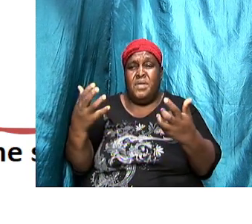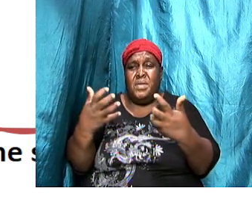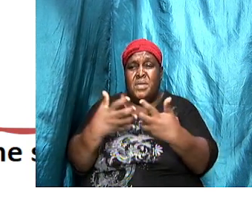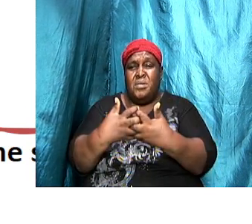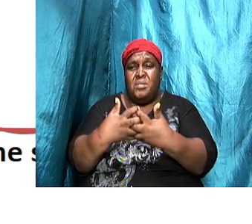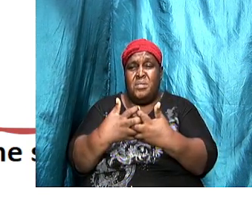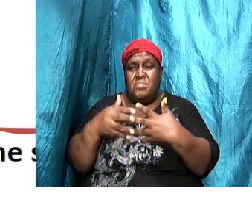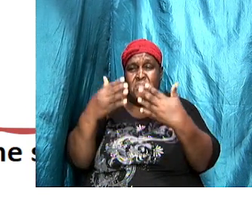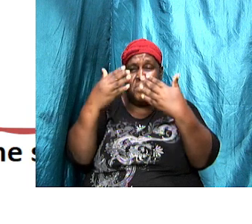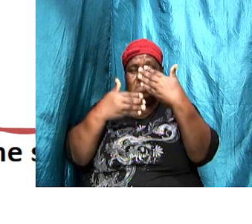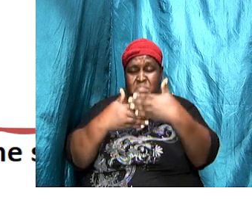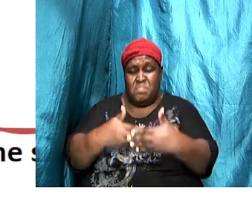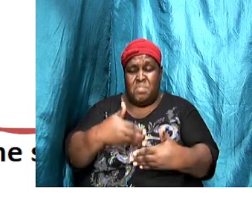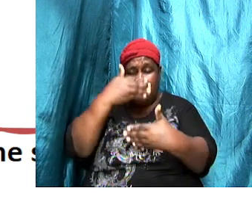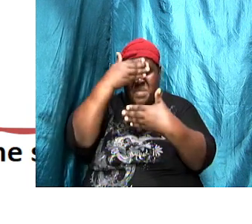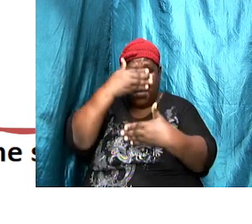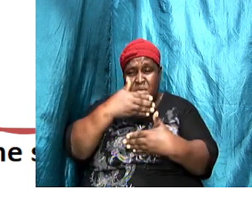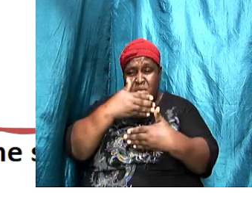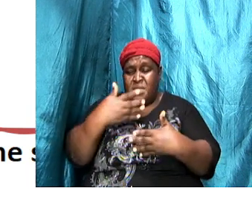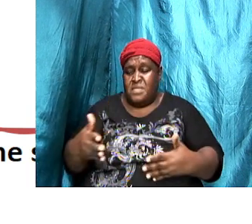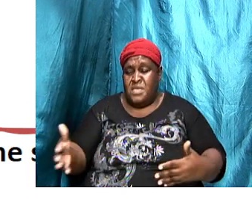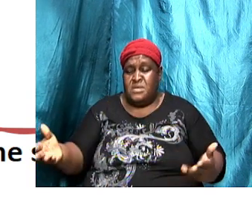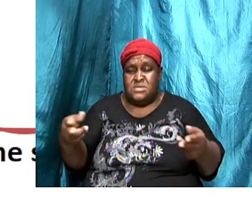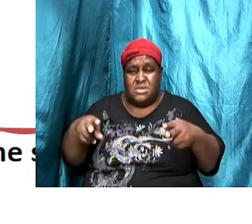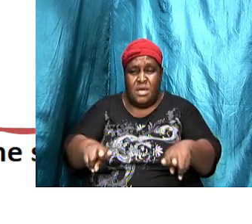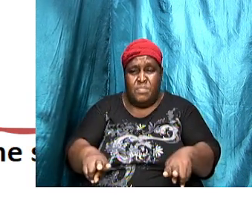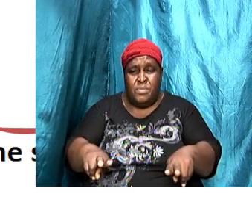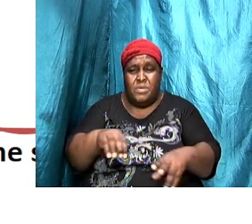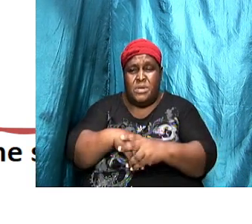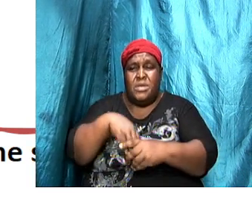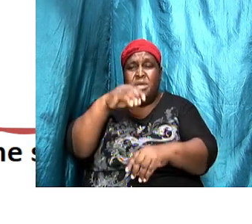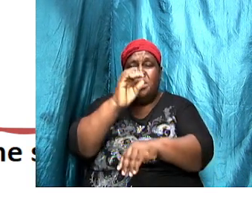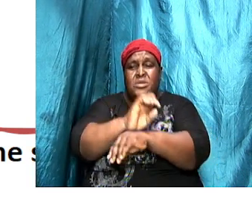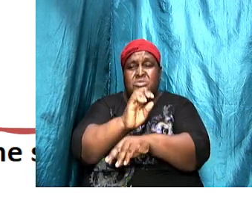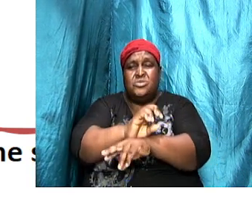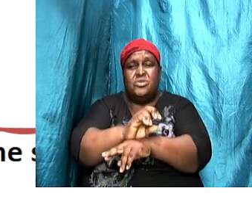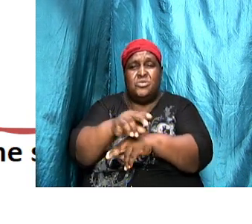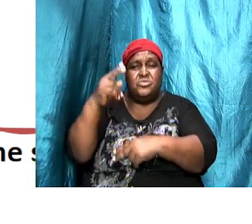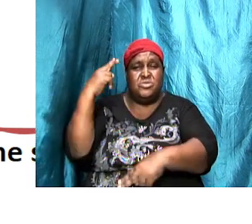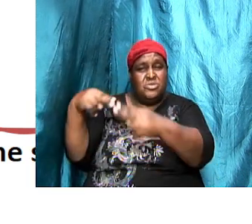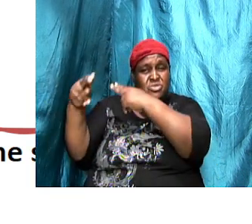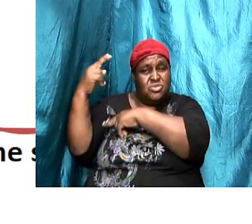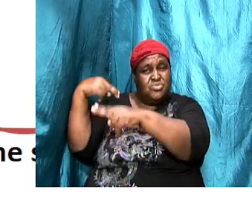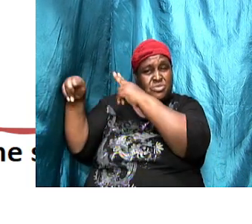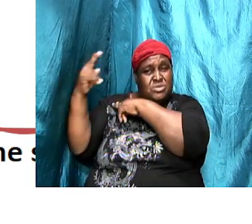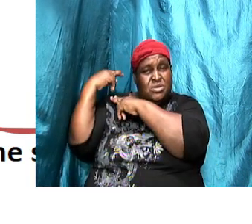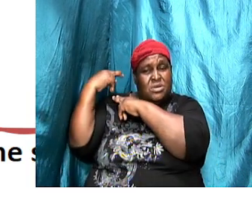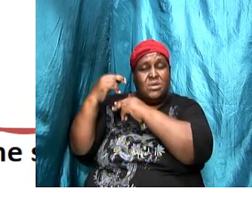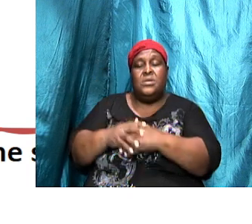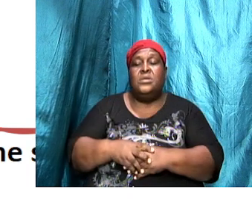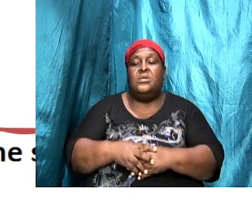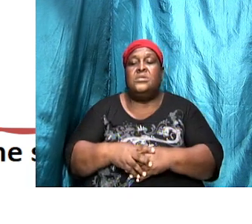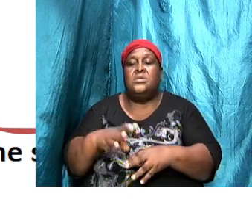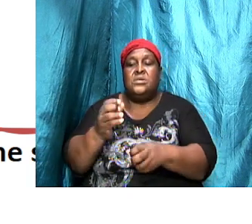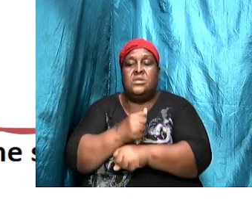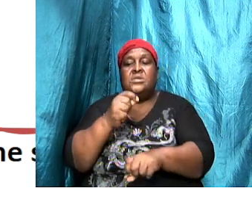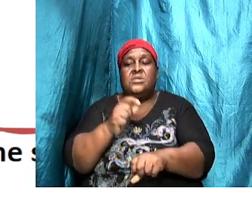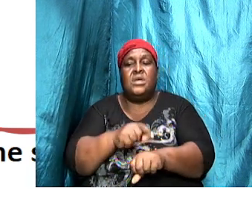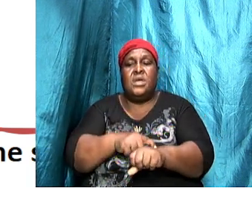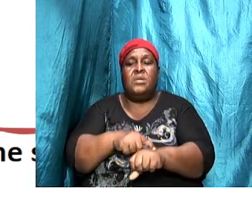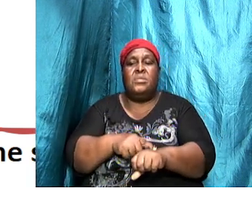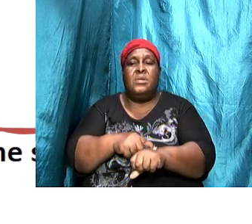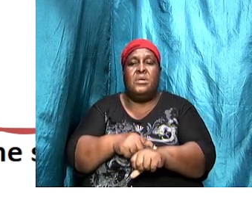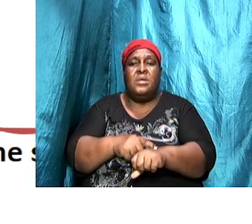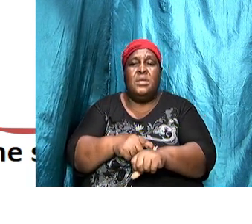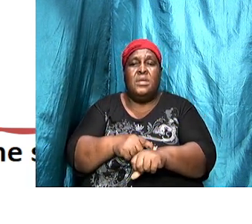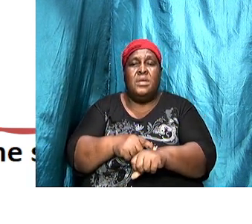mirrors so much the things that happened in church history. And we will take the time out and we will examine it